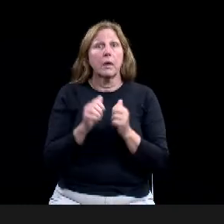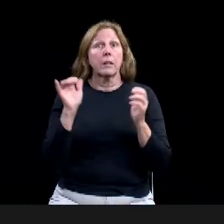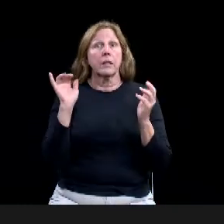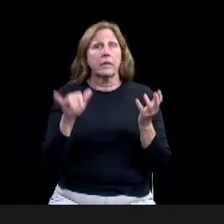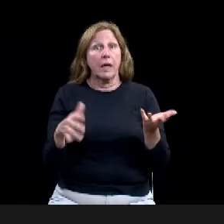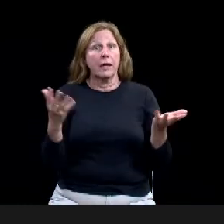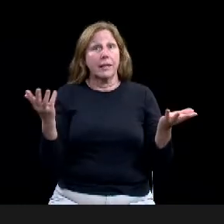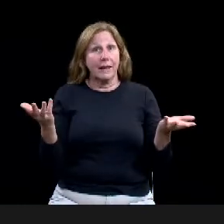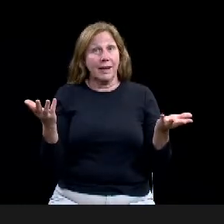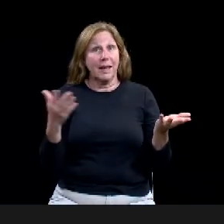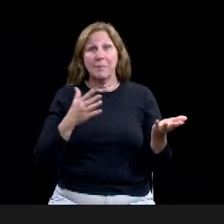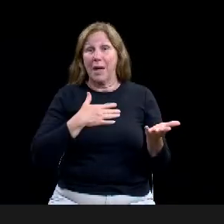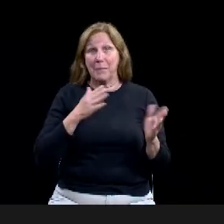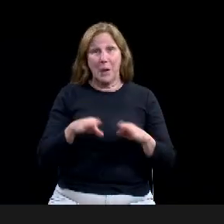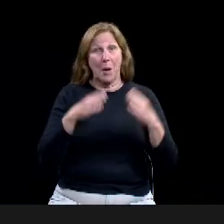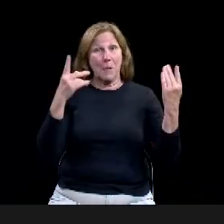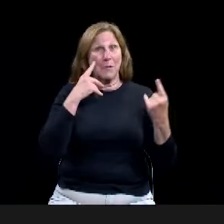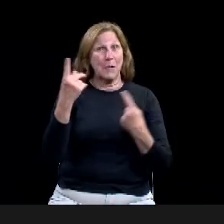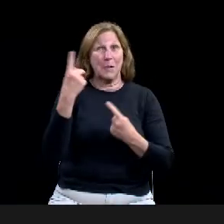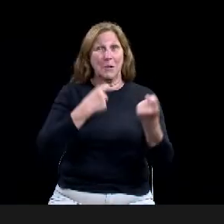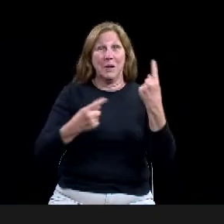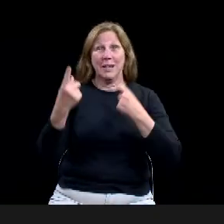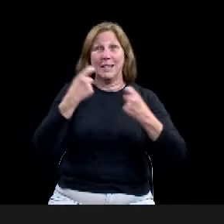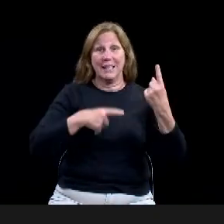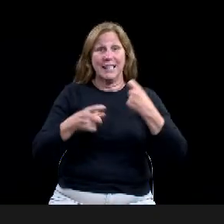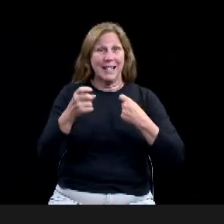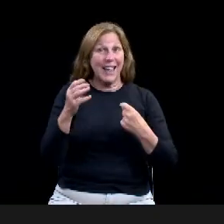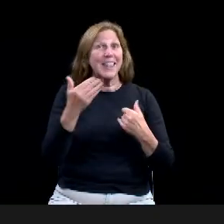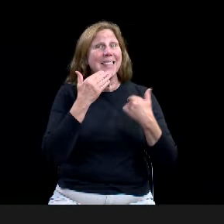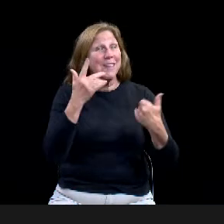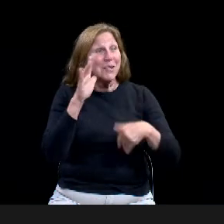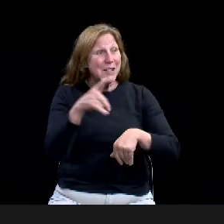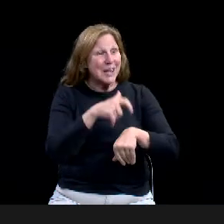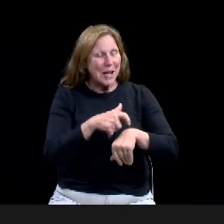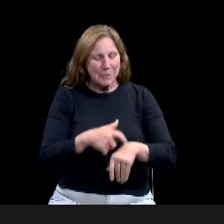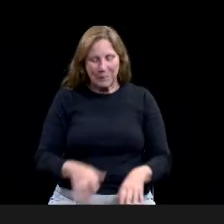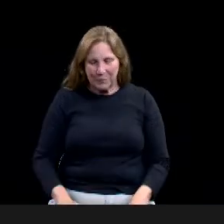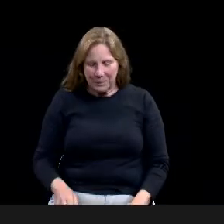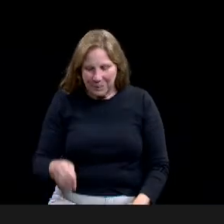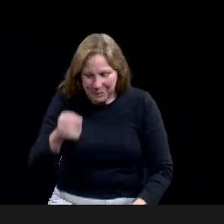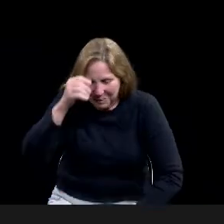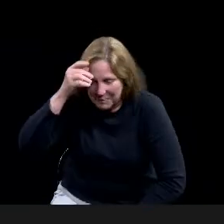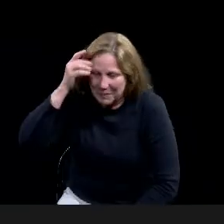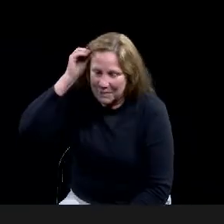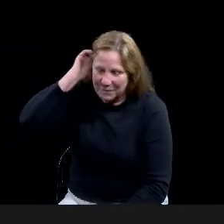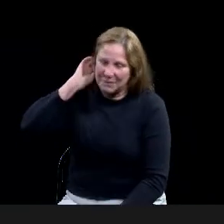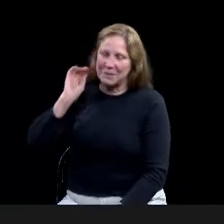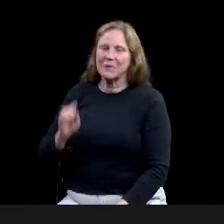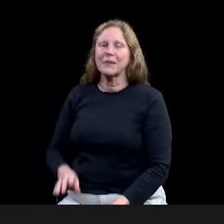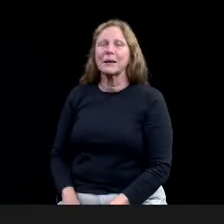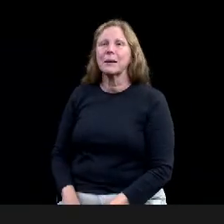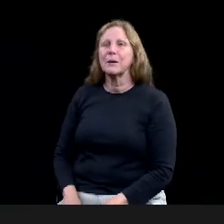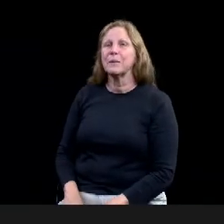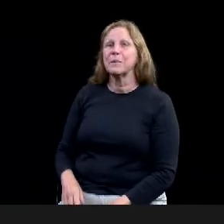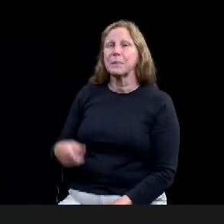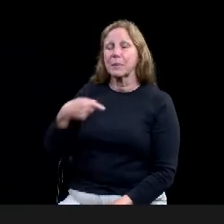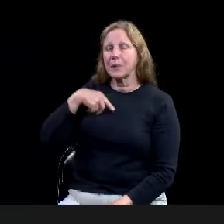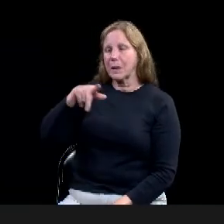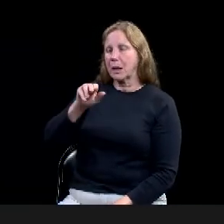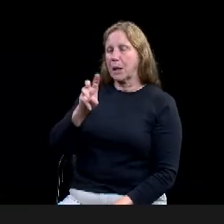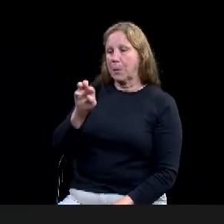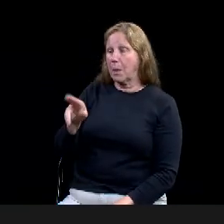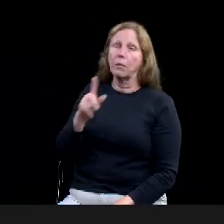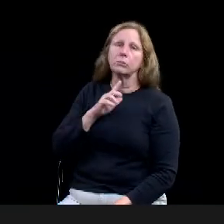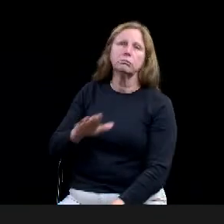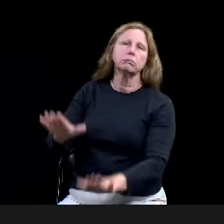Well, this is just fantastic. And this PowerPoint is so beautiful. I'm loving all of the graphics and just the flow